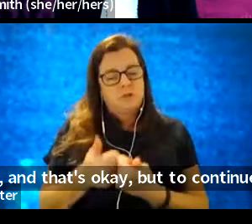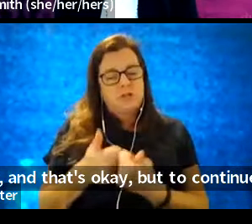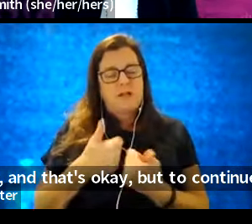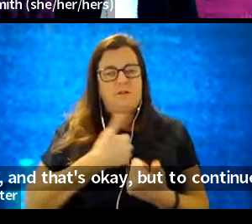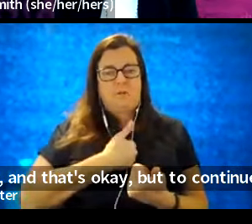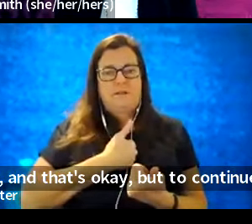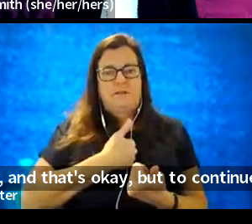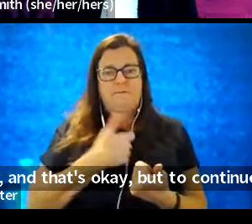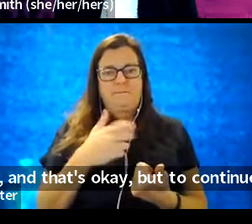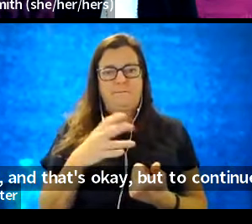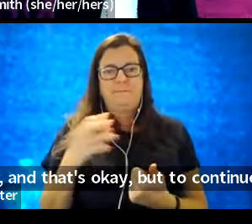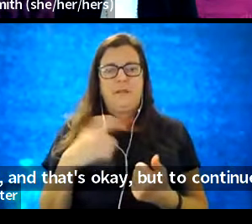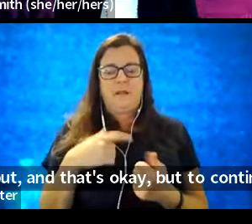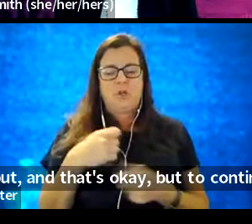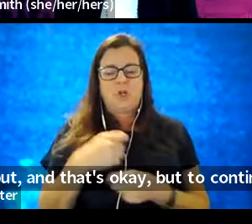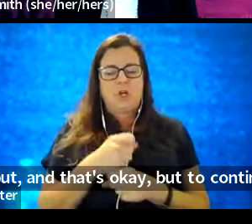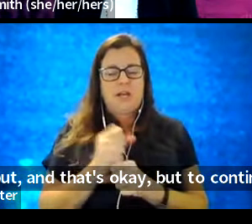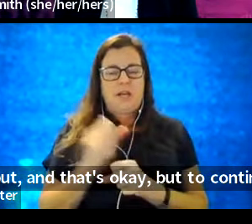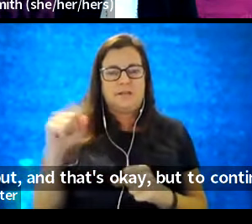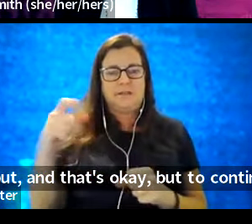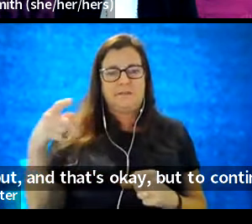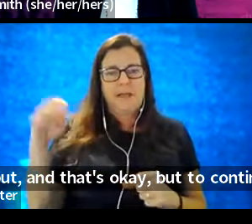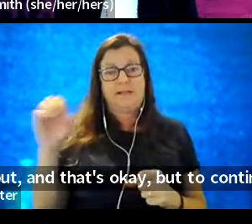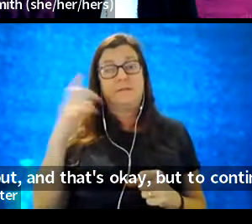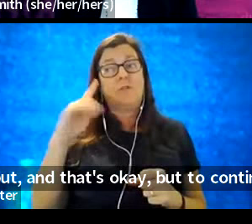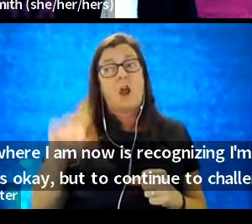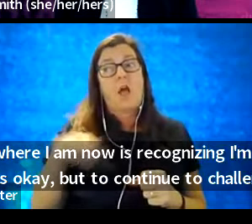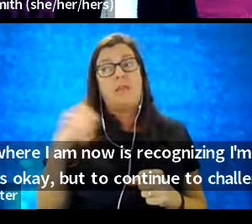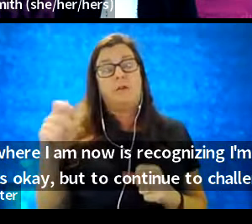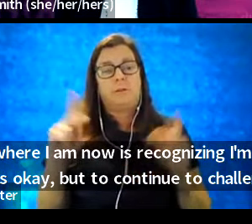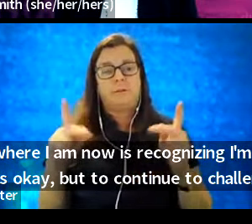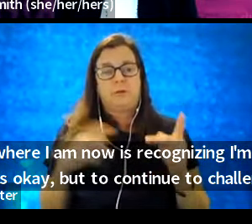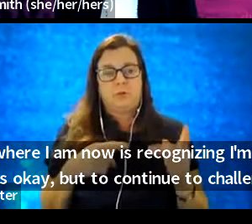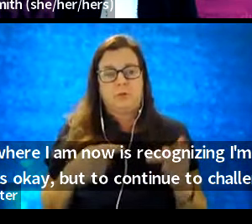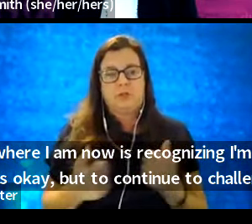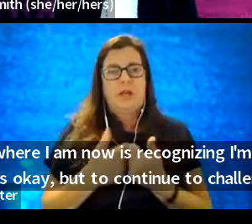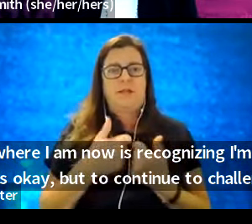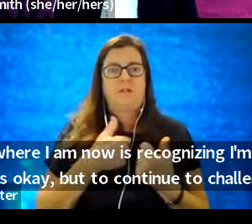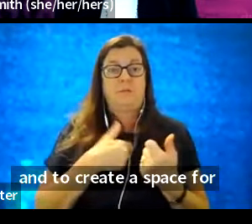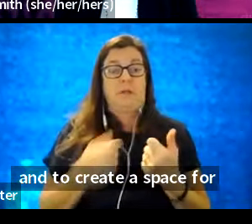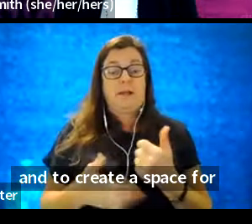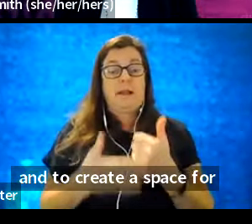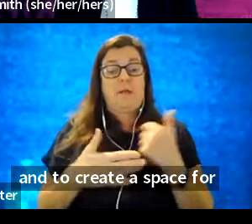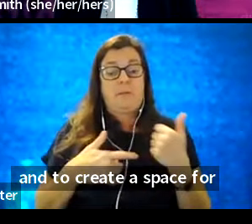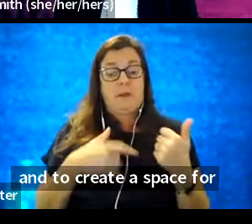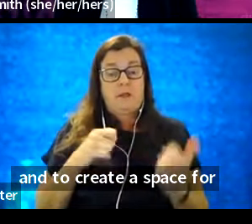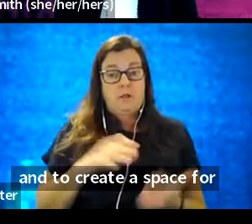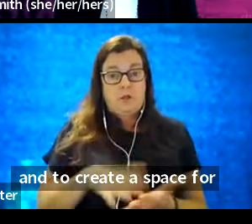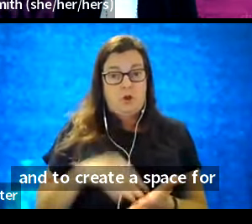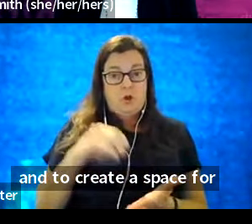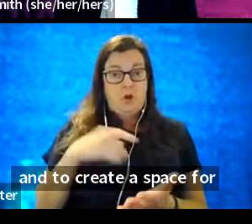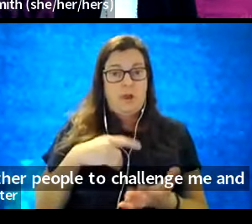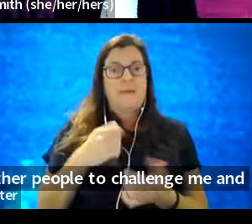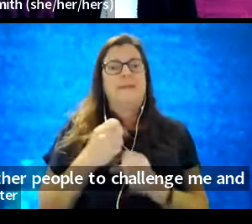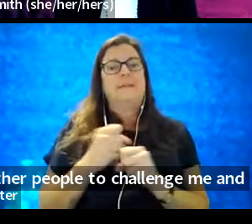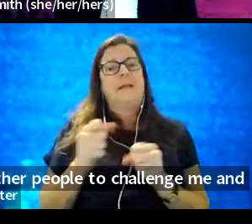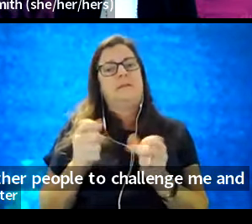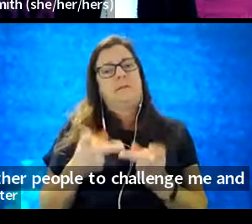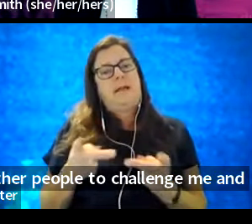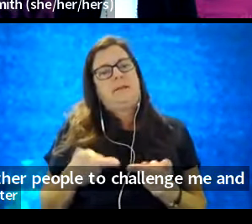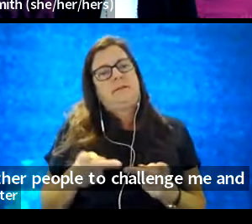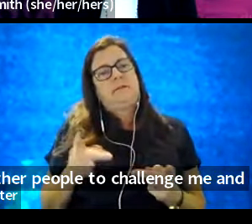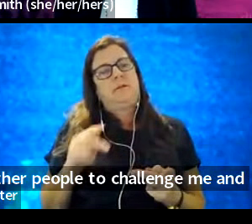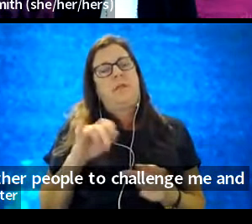myself and to create a space for other people to challenge me and help me learn and a safe space. So